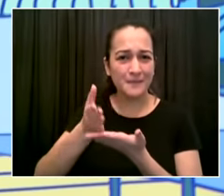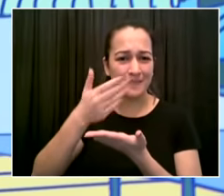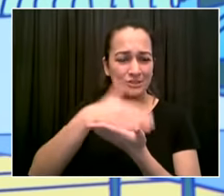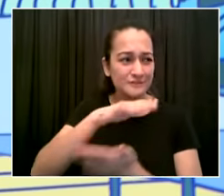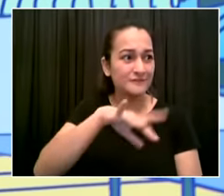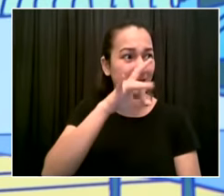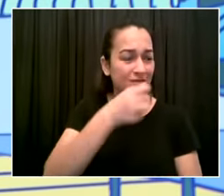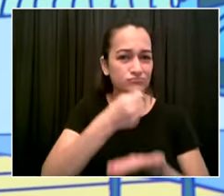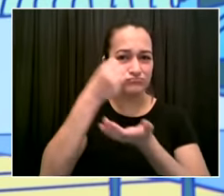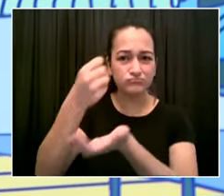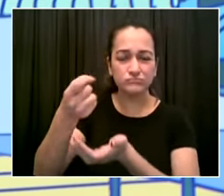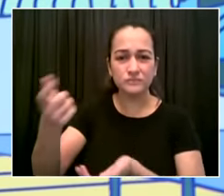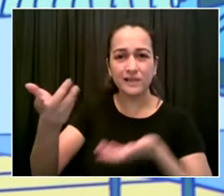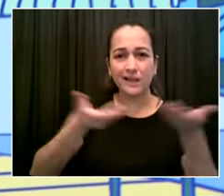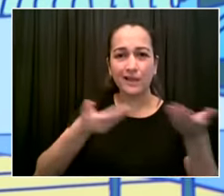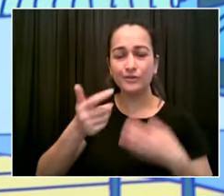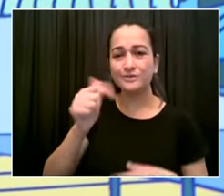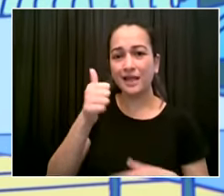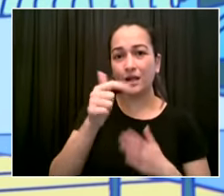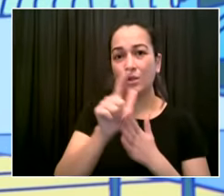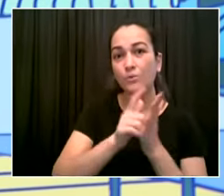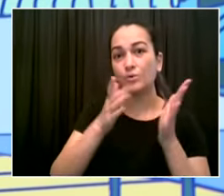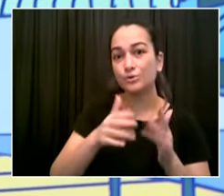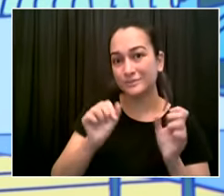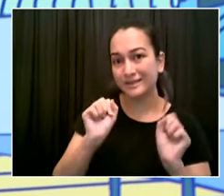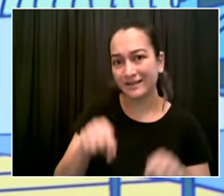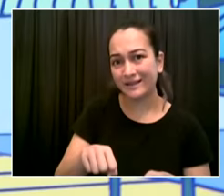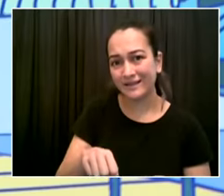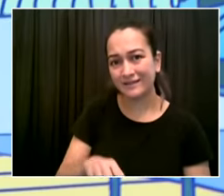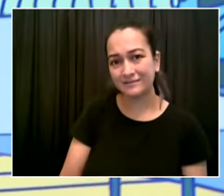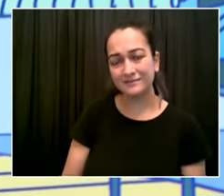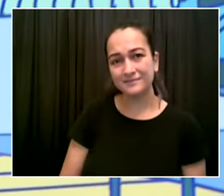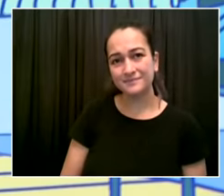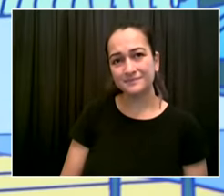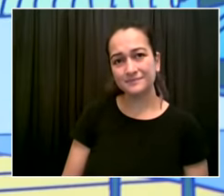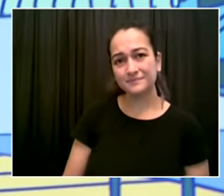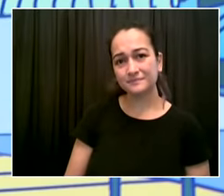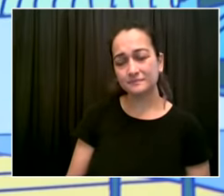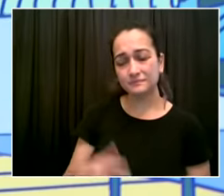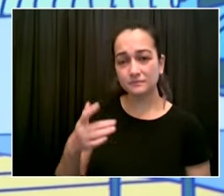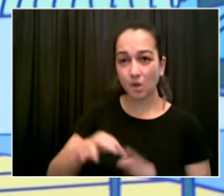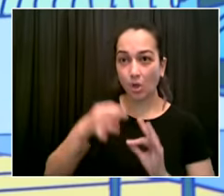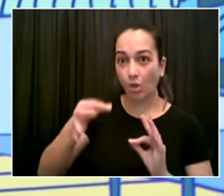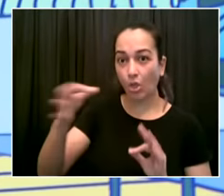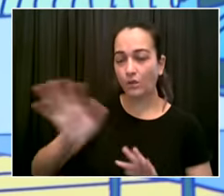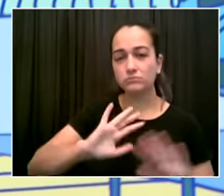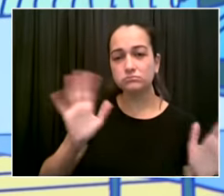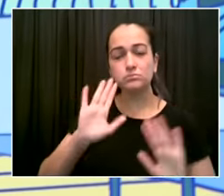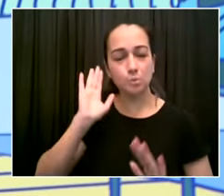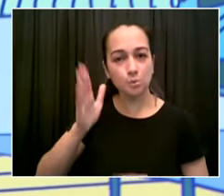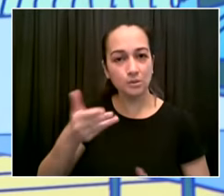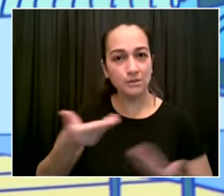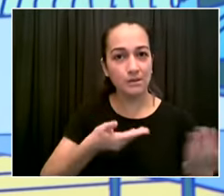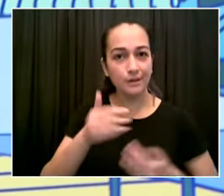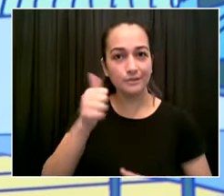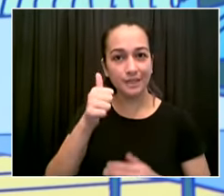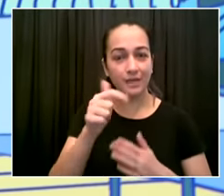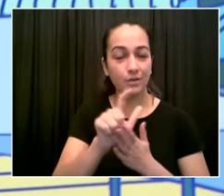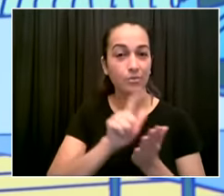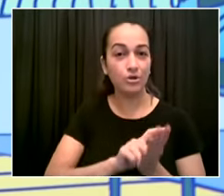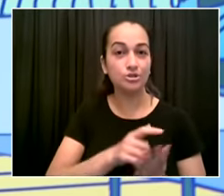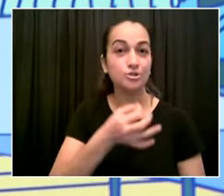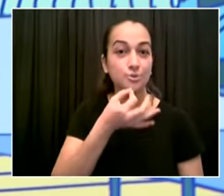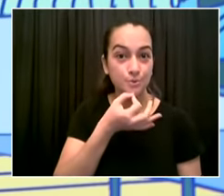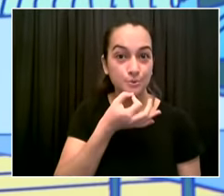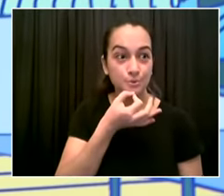so the work can be sped up period i'm gonna hope there's just a misunderstanding here and that today today saying this to